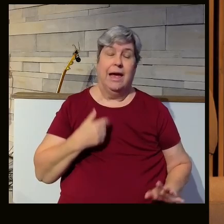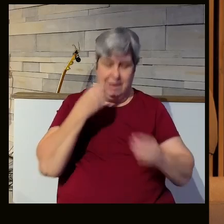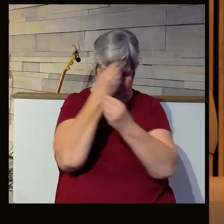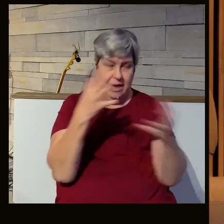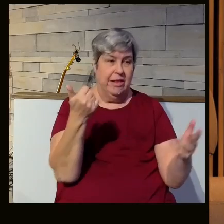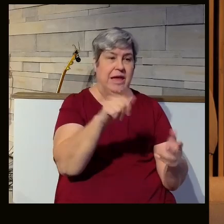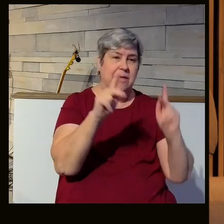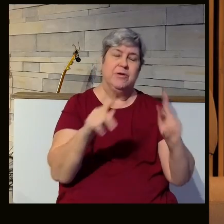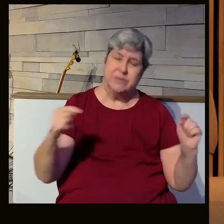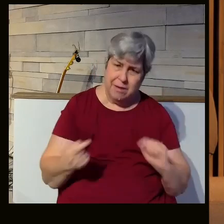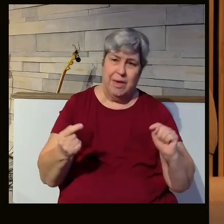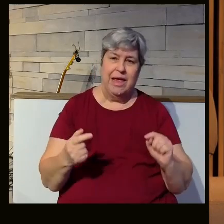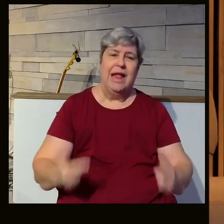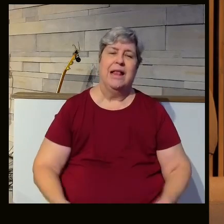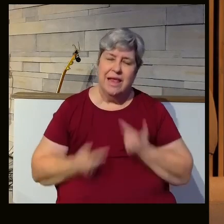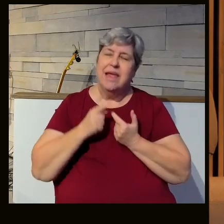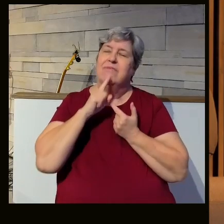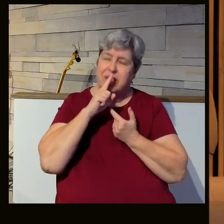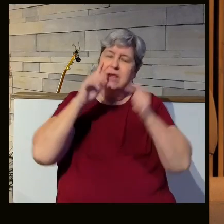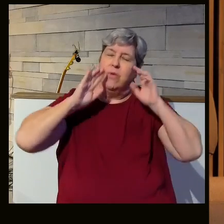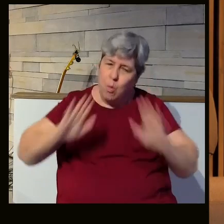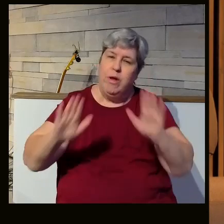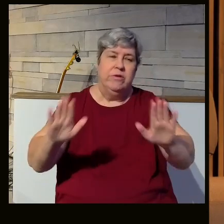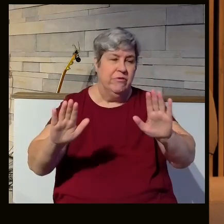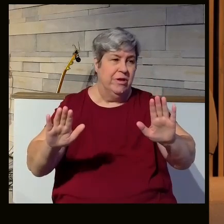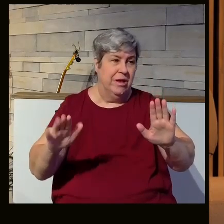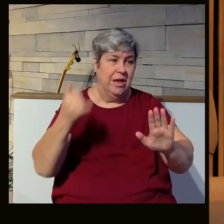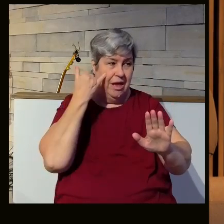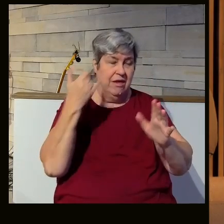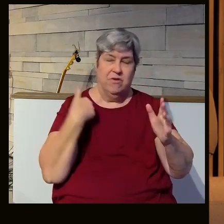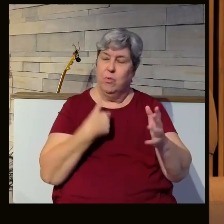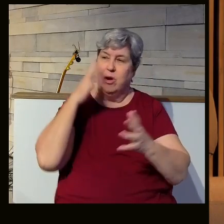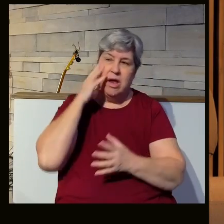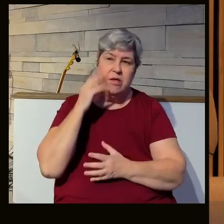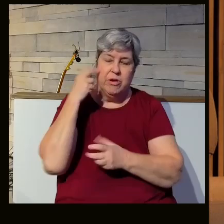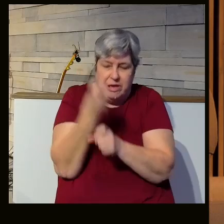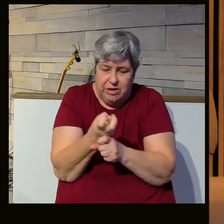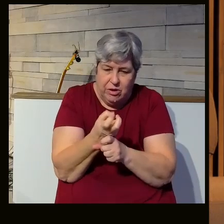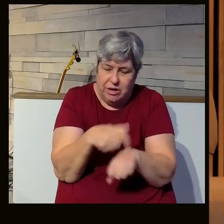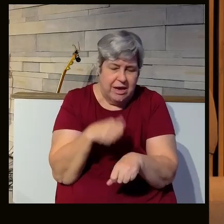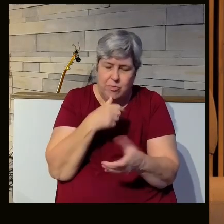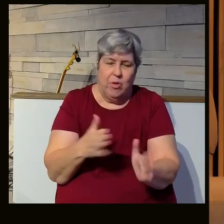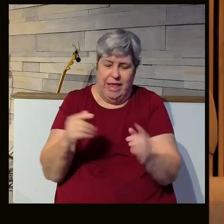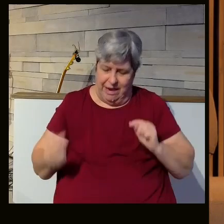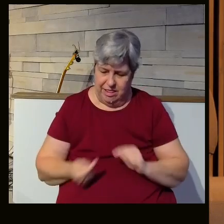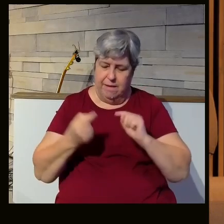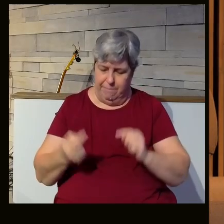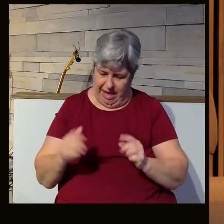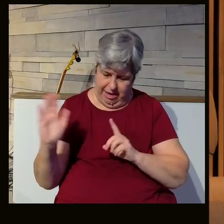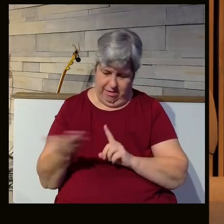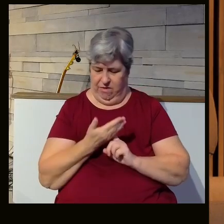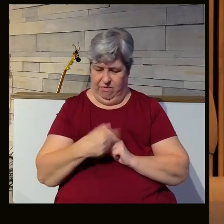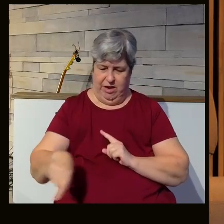and say to anybody in pain, life is wonderful. And if we're going through a tough time, don't let this pain speak to you